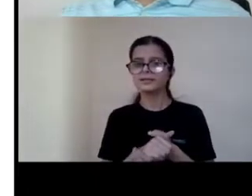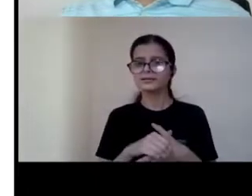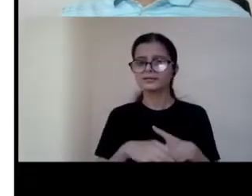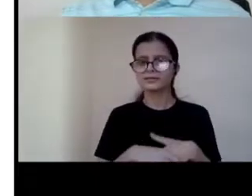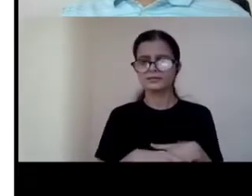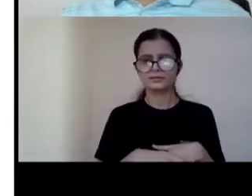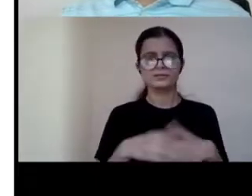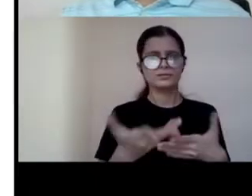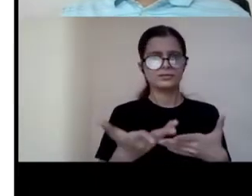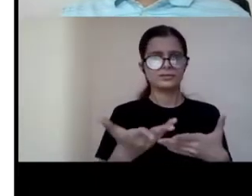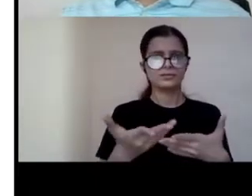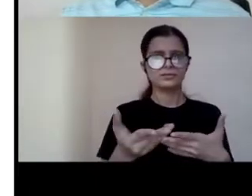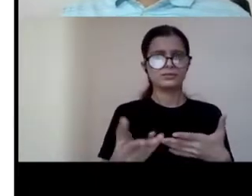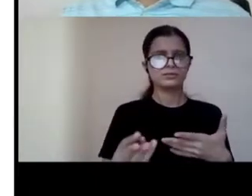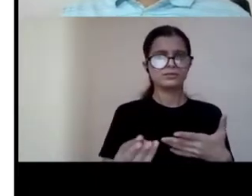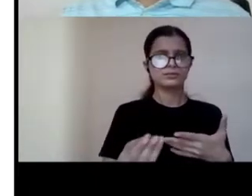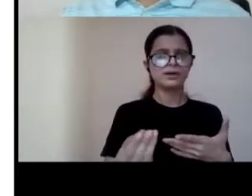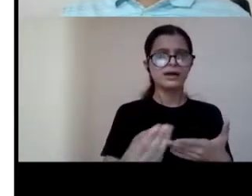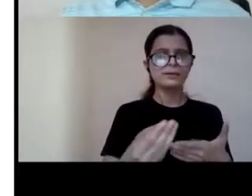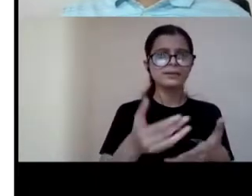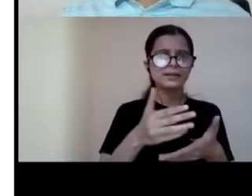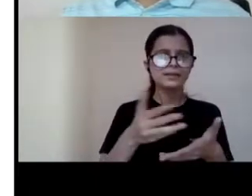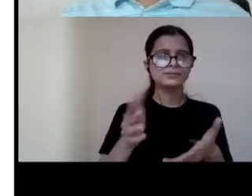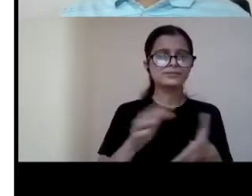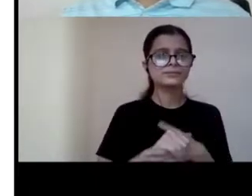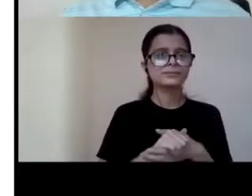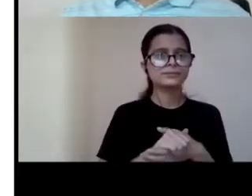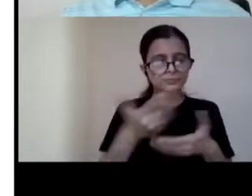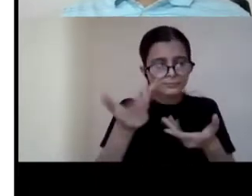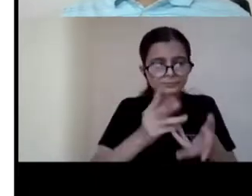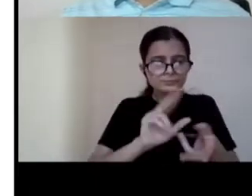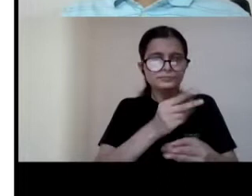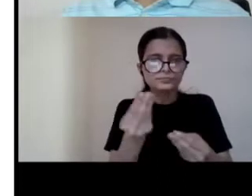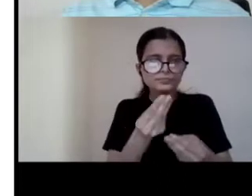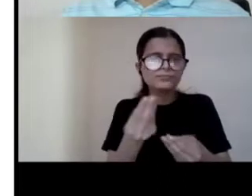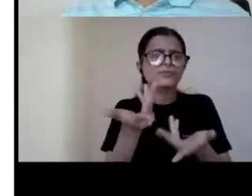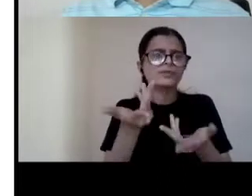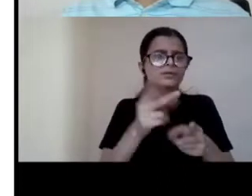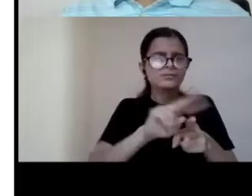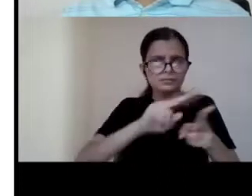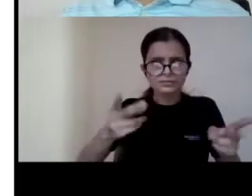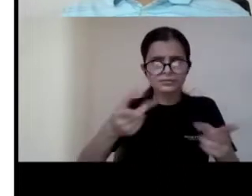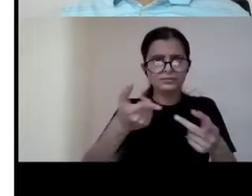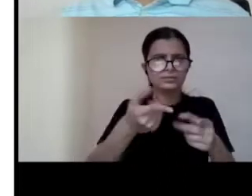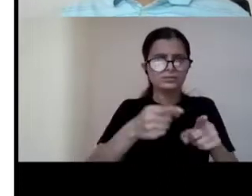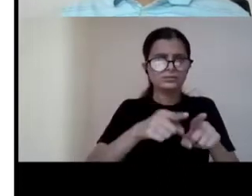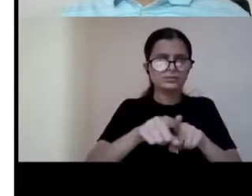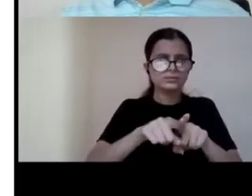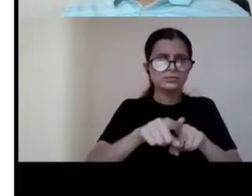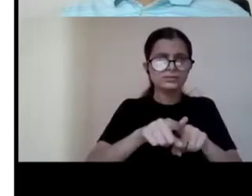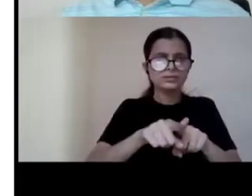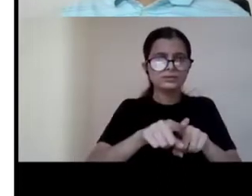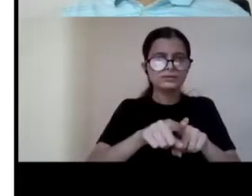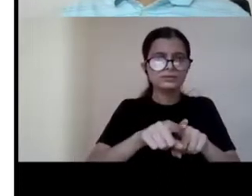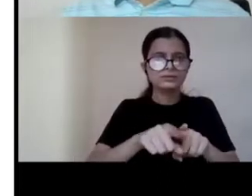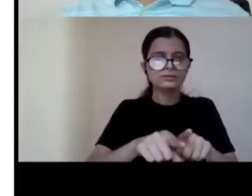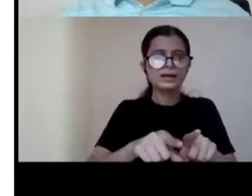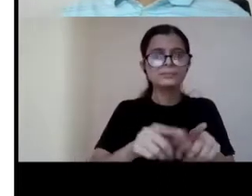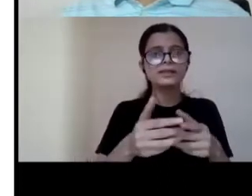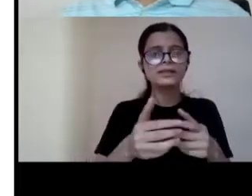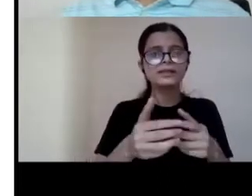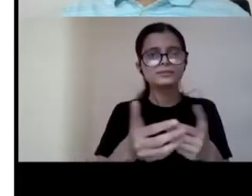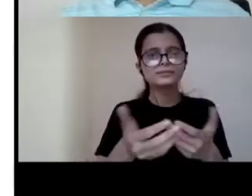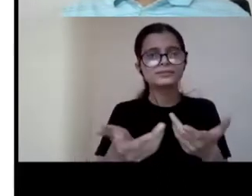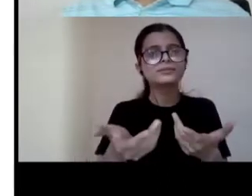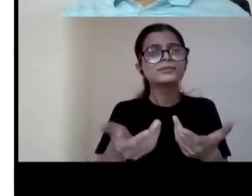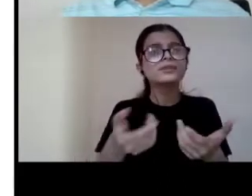it mean does this law apply to the whole world automatically it actually does not um it it it